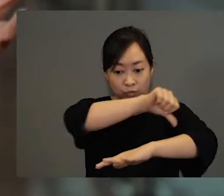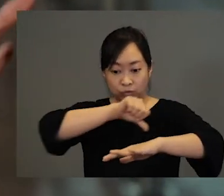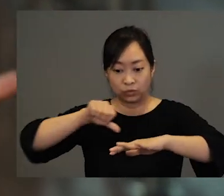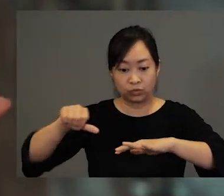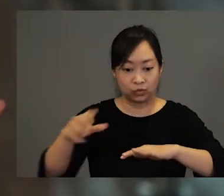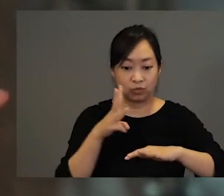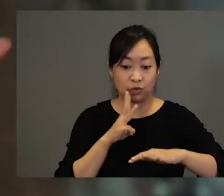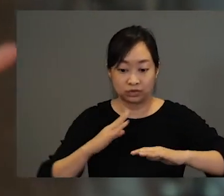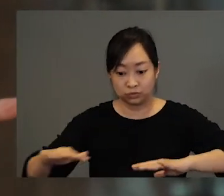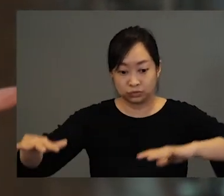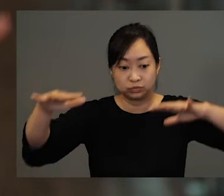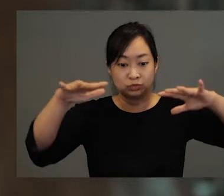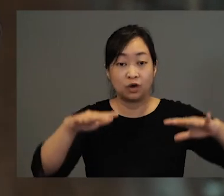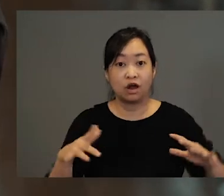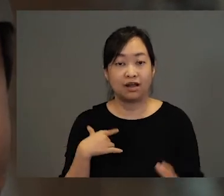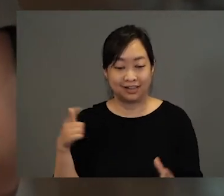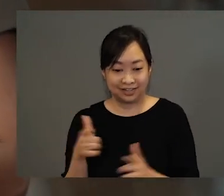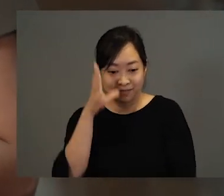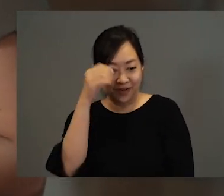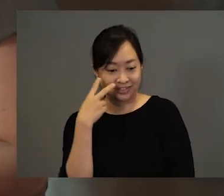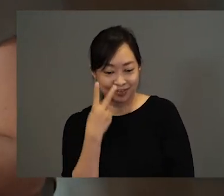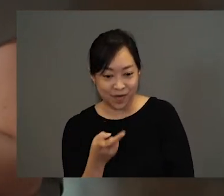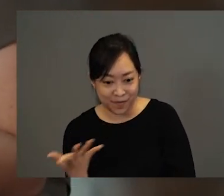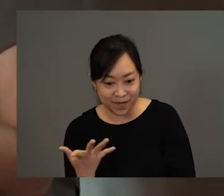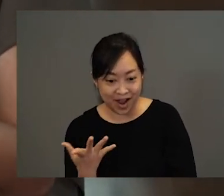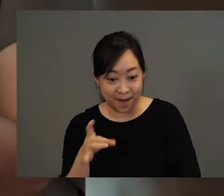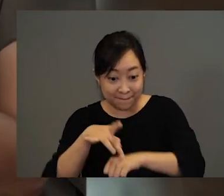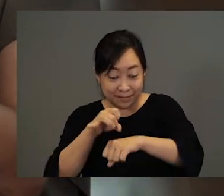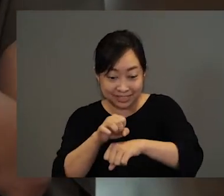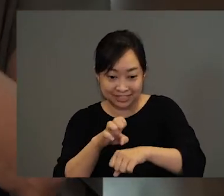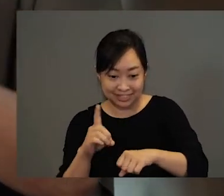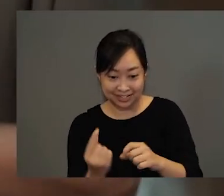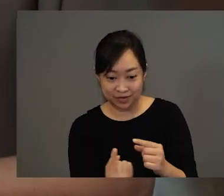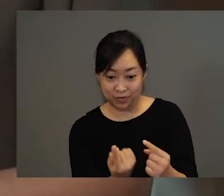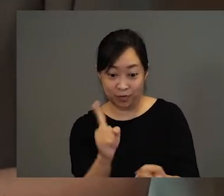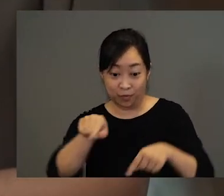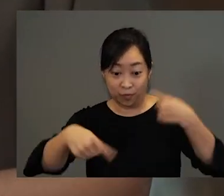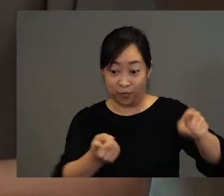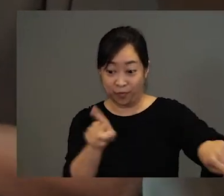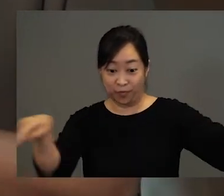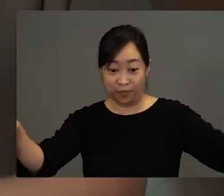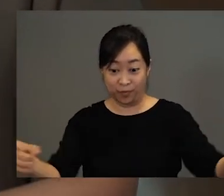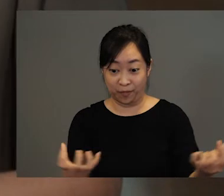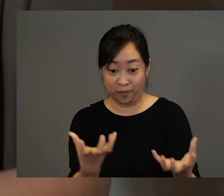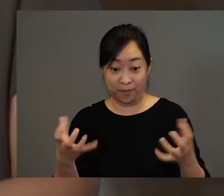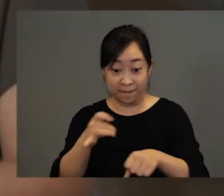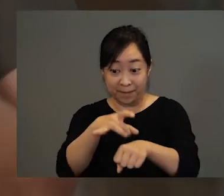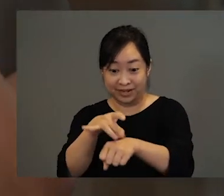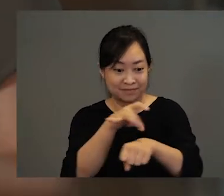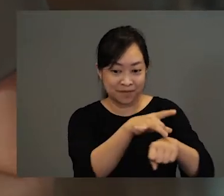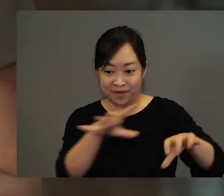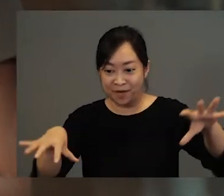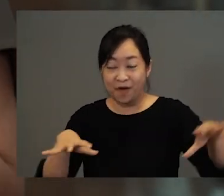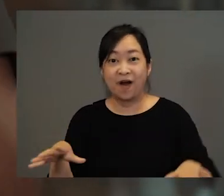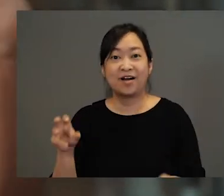Right before his eyes, the little boy saw the pumpkin seedlings begin to grow. The magic wand